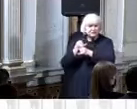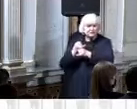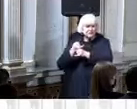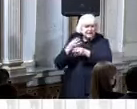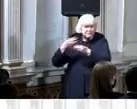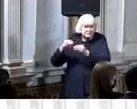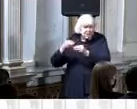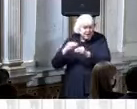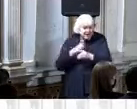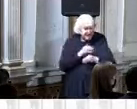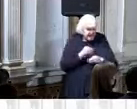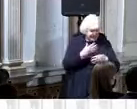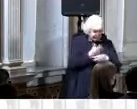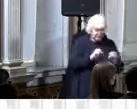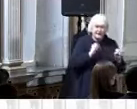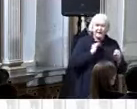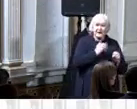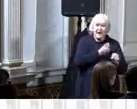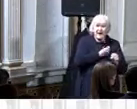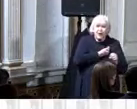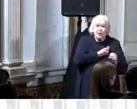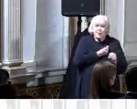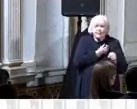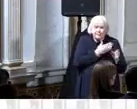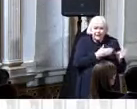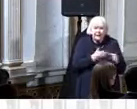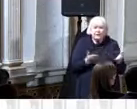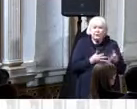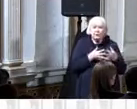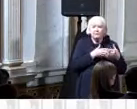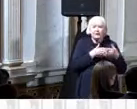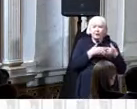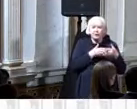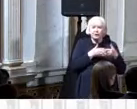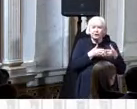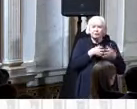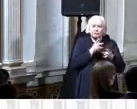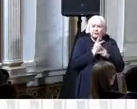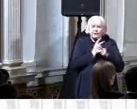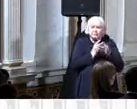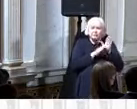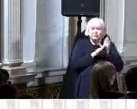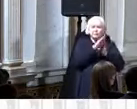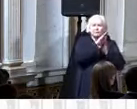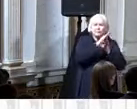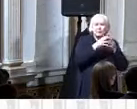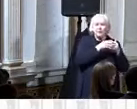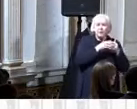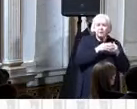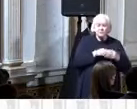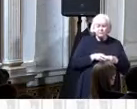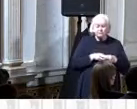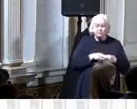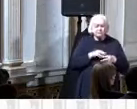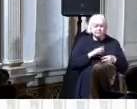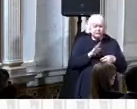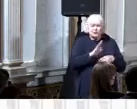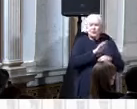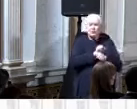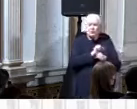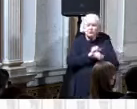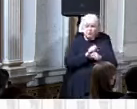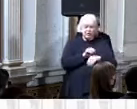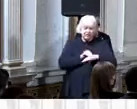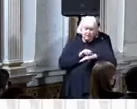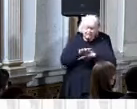Plan your work is transforming the lives of everyday Americans and strengthening